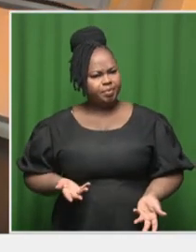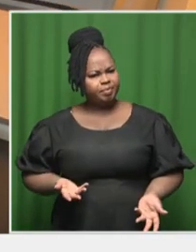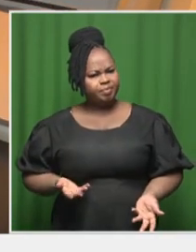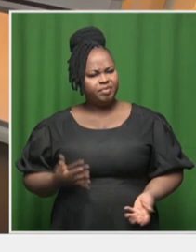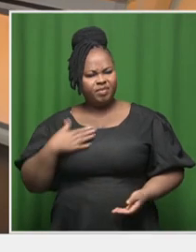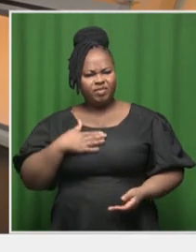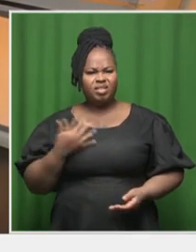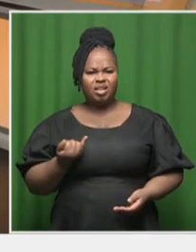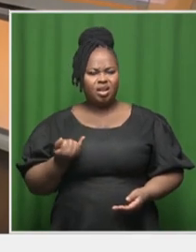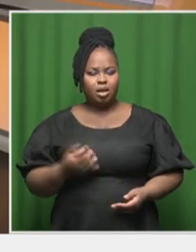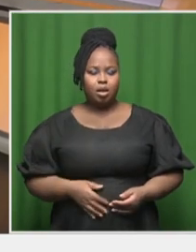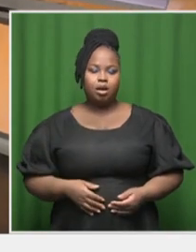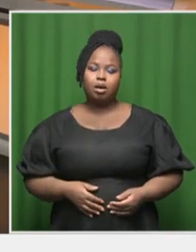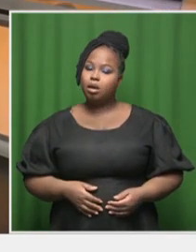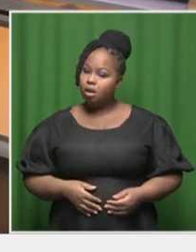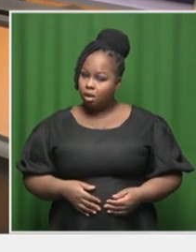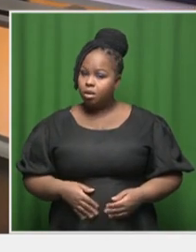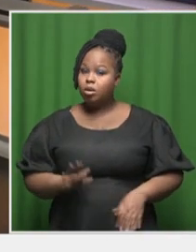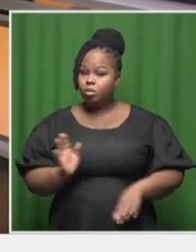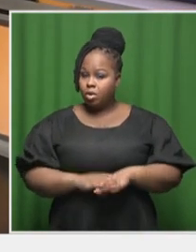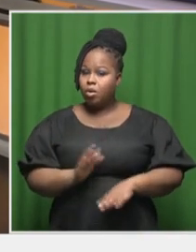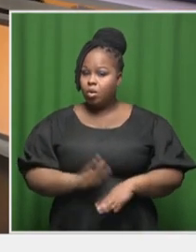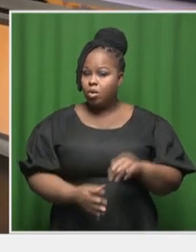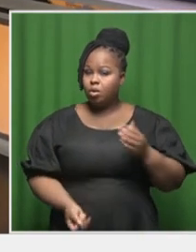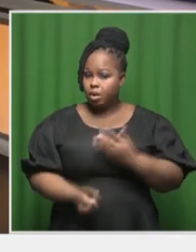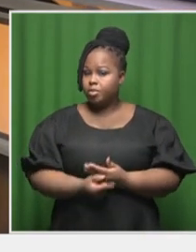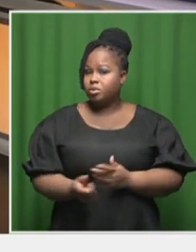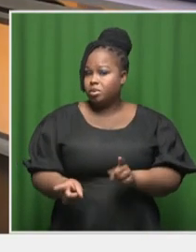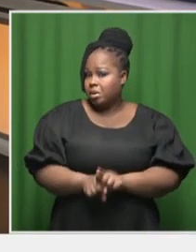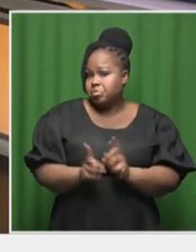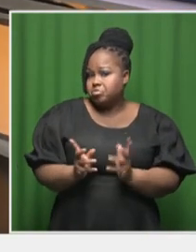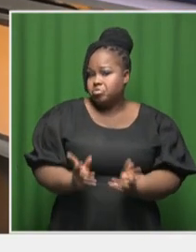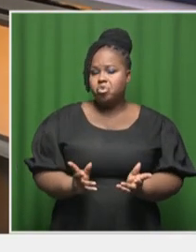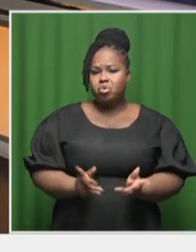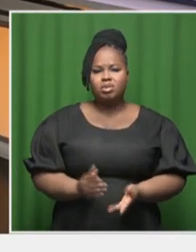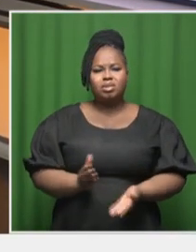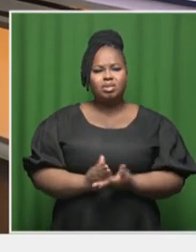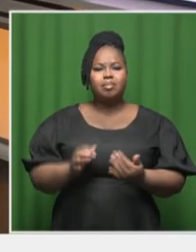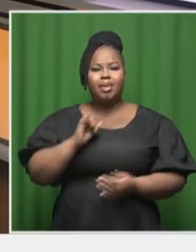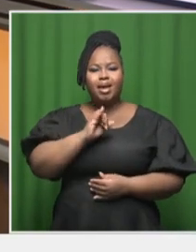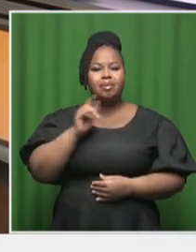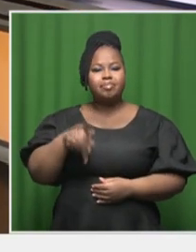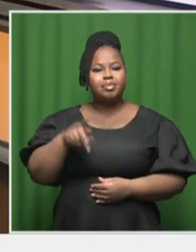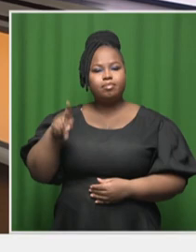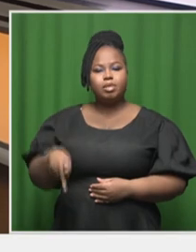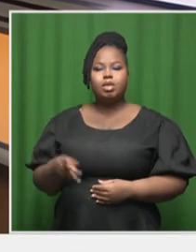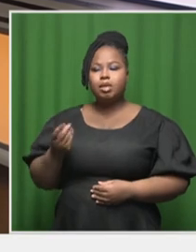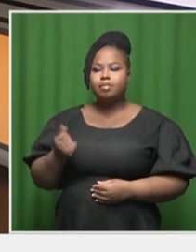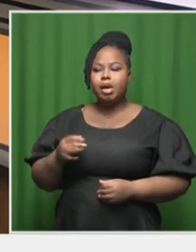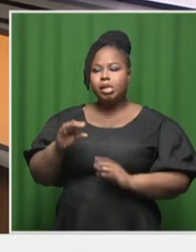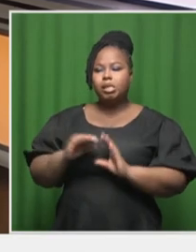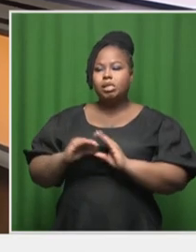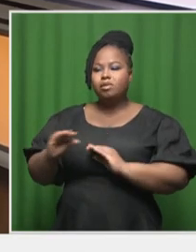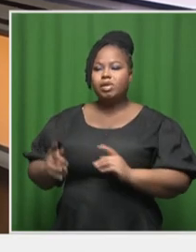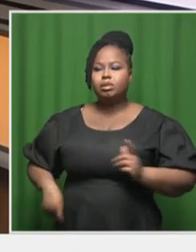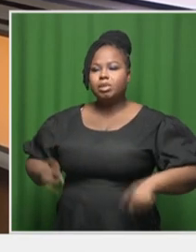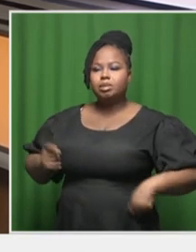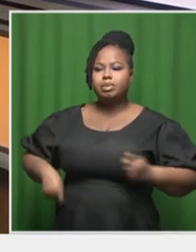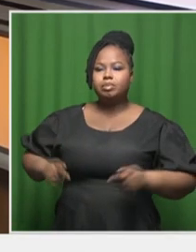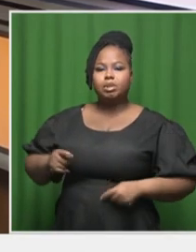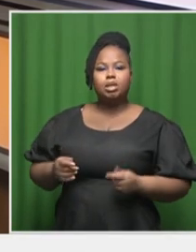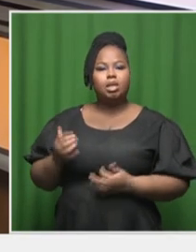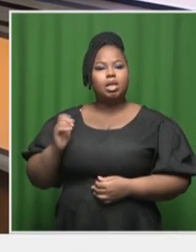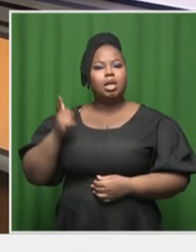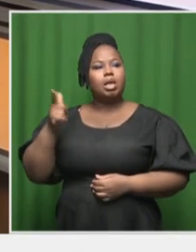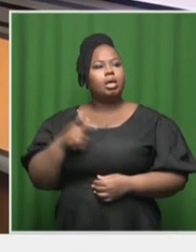feels like we're going to see a lot more of these power producers that are going to invest the money, and yet it just sits there